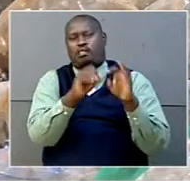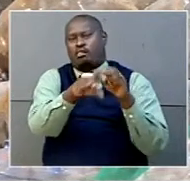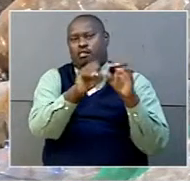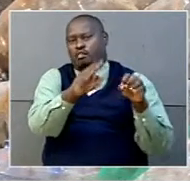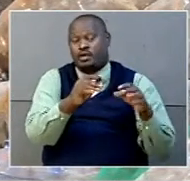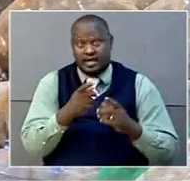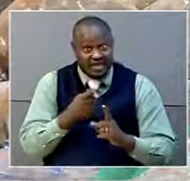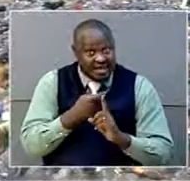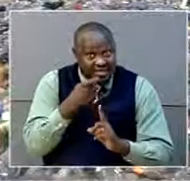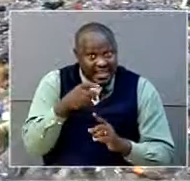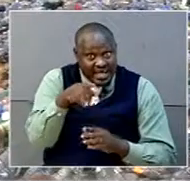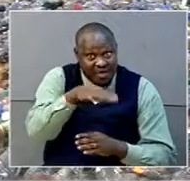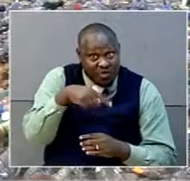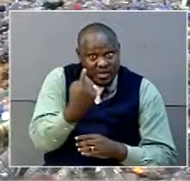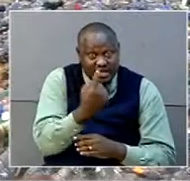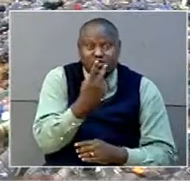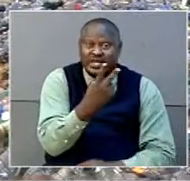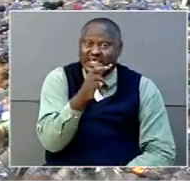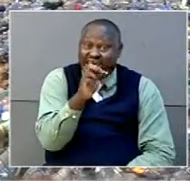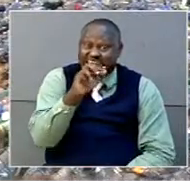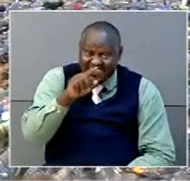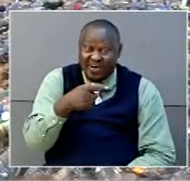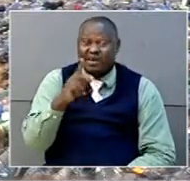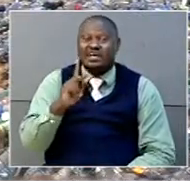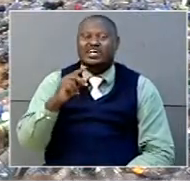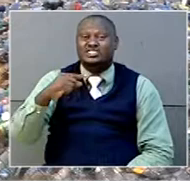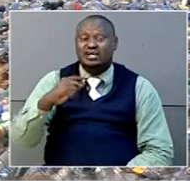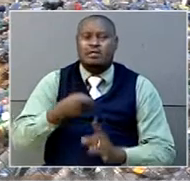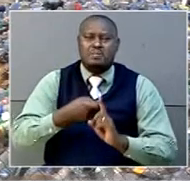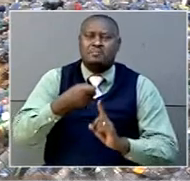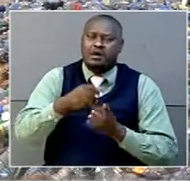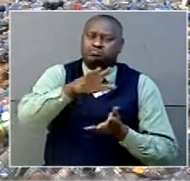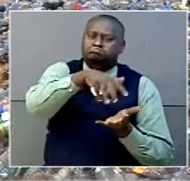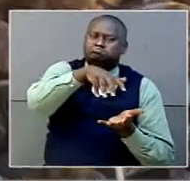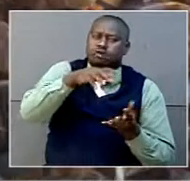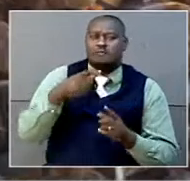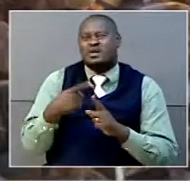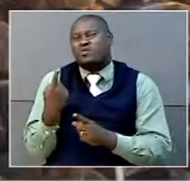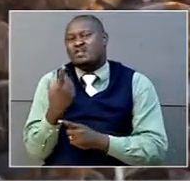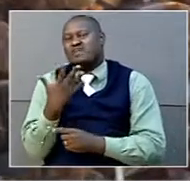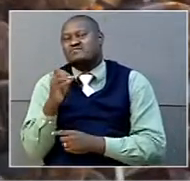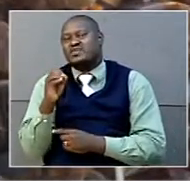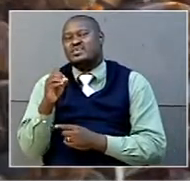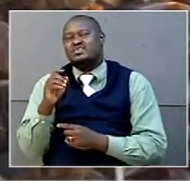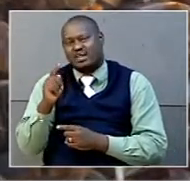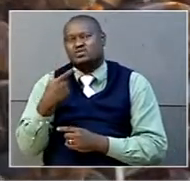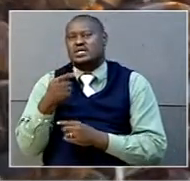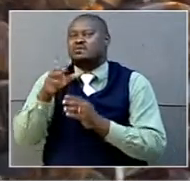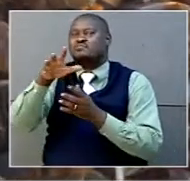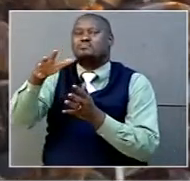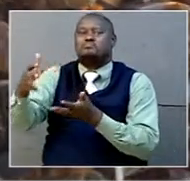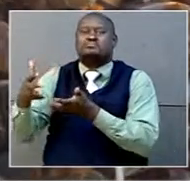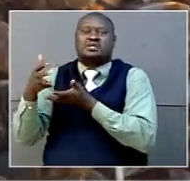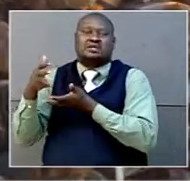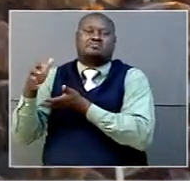In Kampala City alone, 28 tons of garbage is generated monthly and only 500 tons is collected. The uncollected and